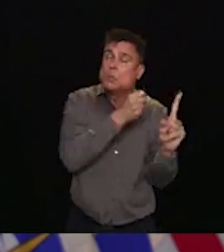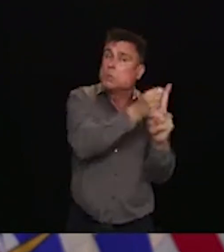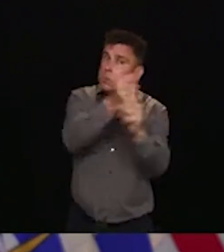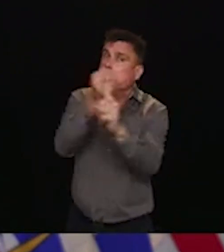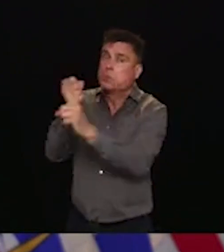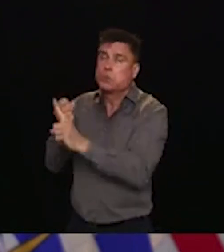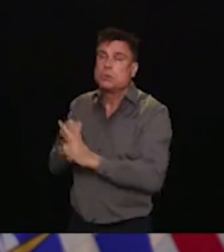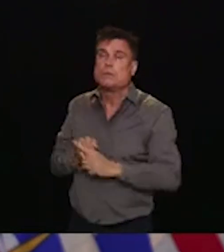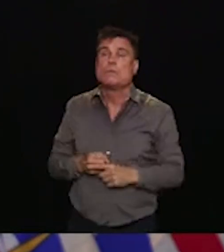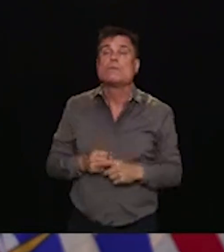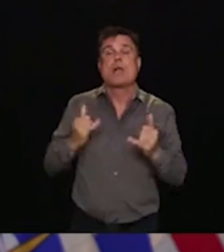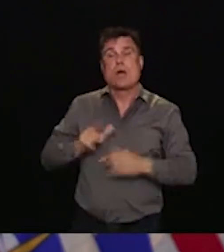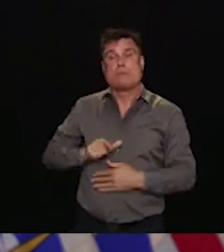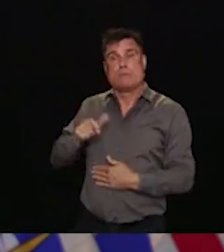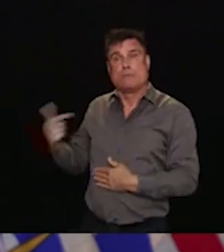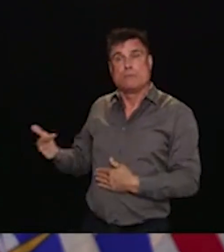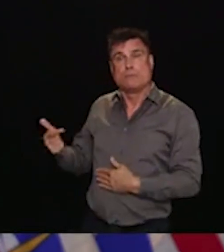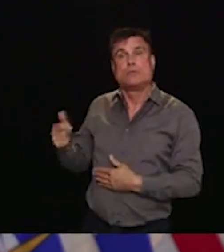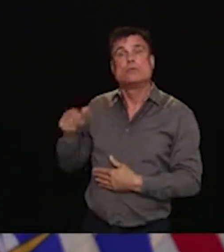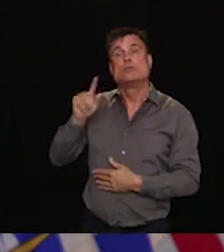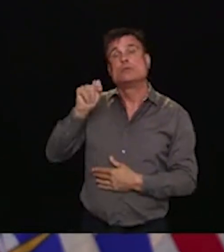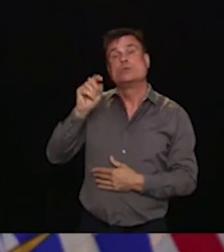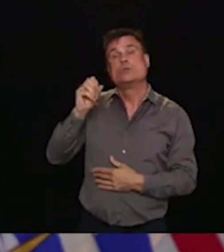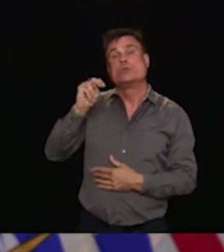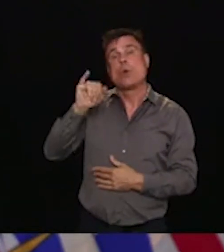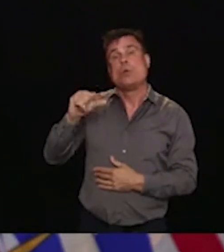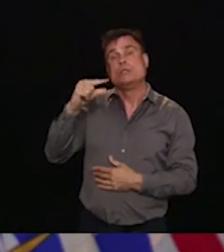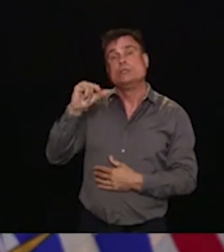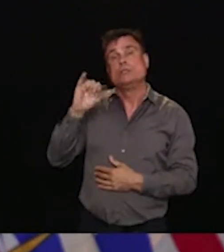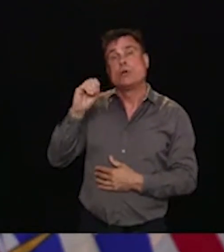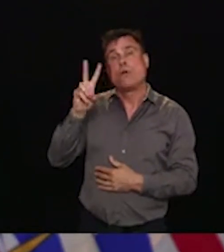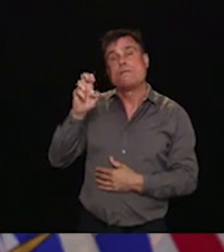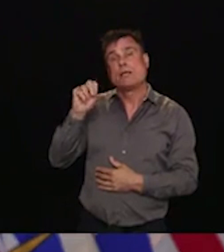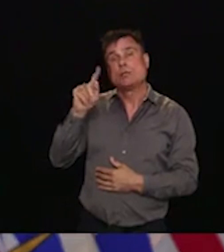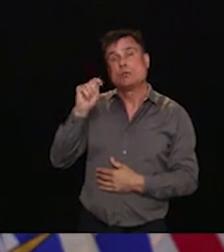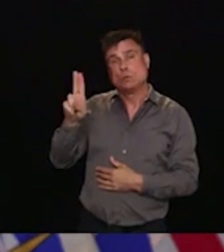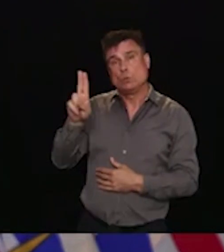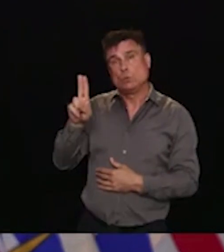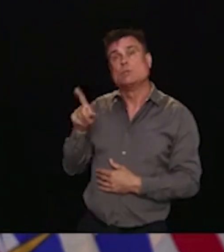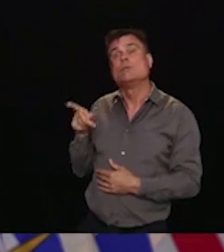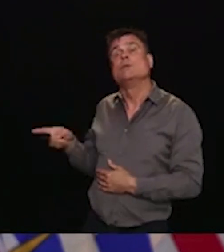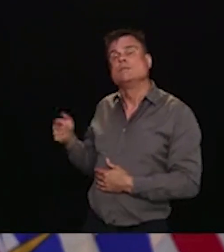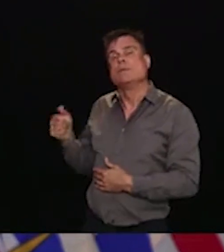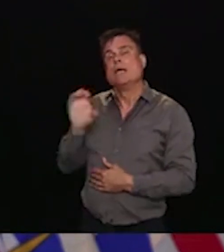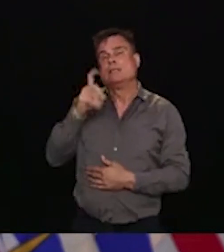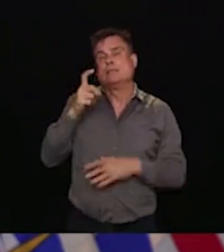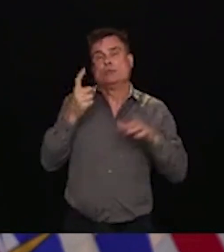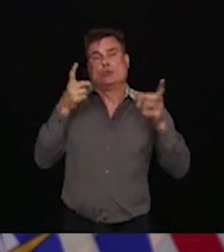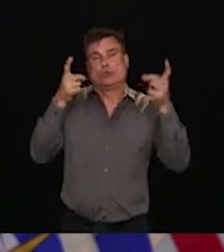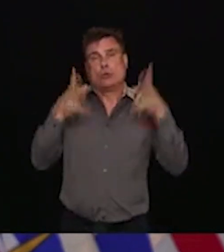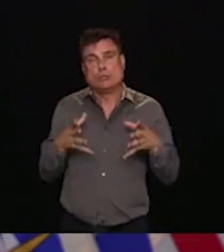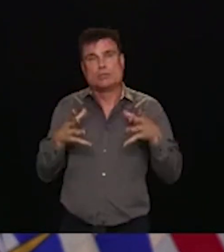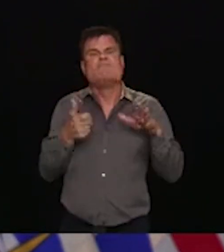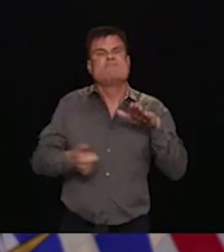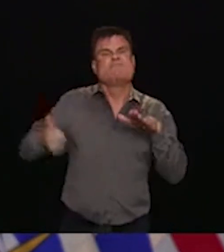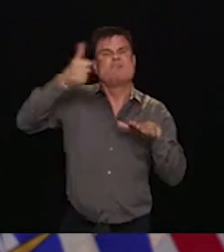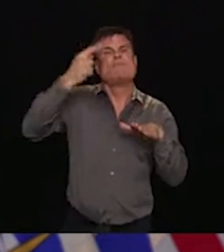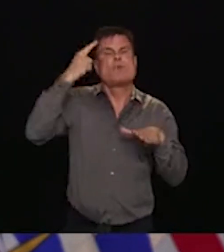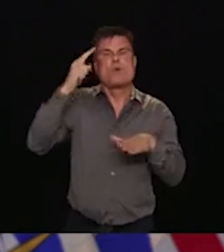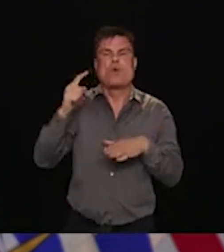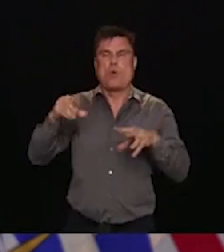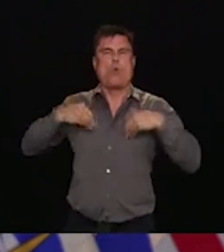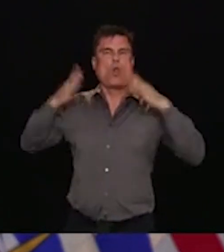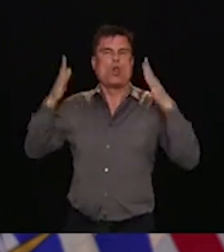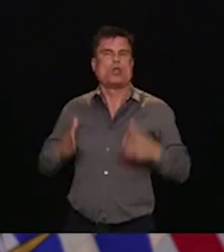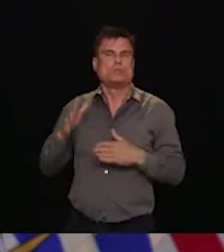available by phone as he is isolating, but I'm pleased to have him here with us virtually today. Through his work, Tony is